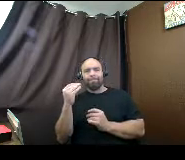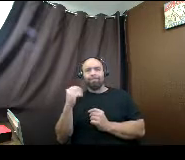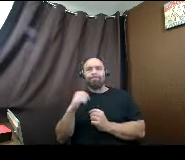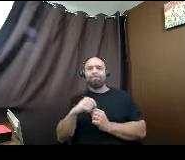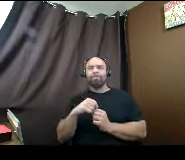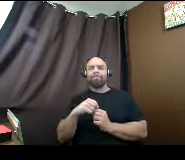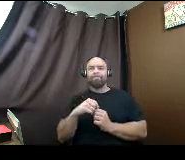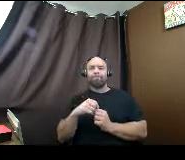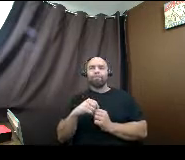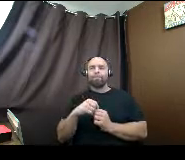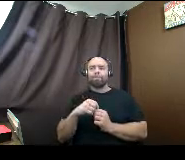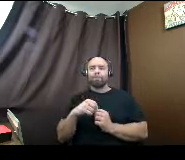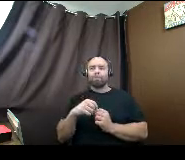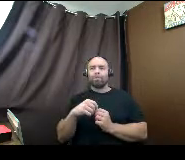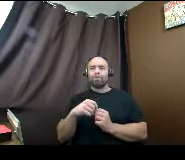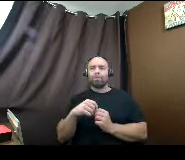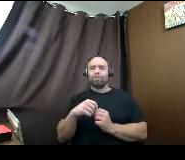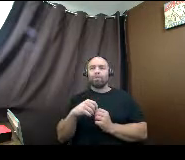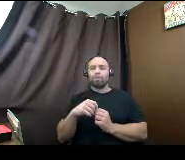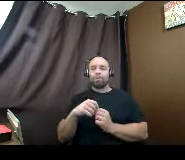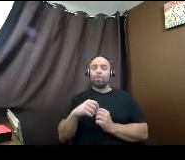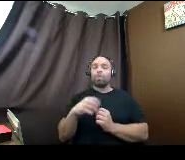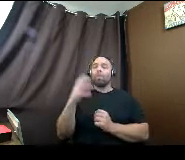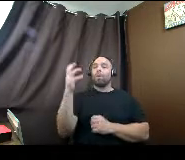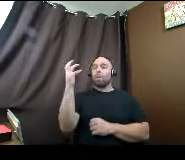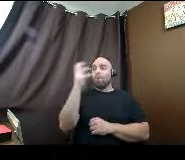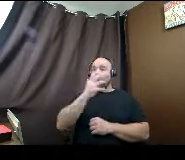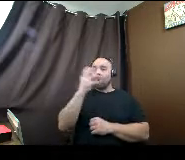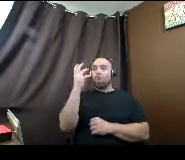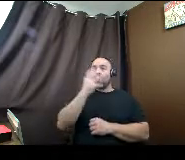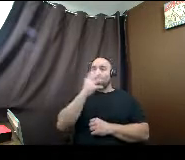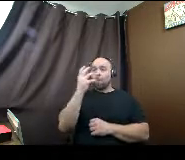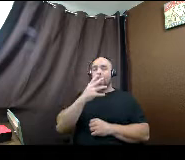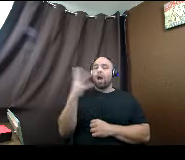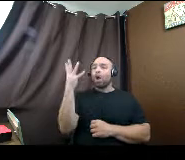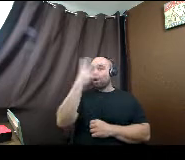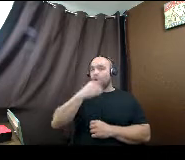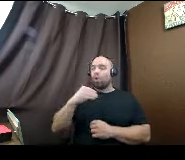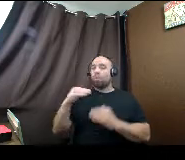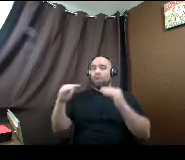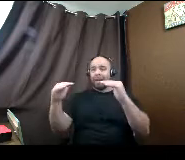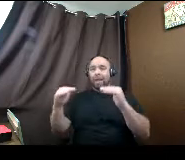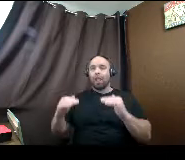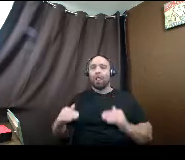Decreased by the second year. Oh wow, it's pretty low for the asset protection allowance.